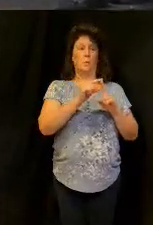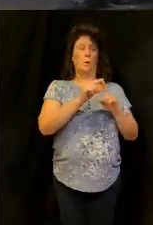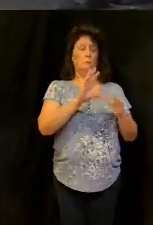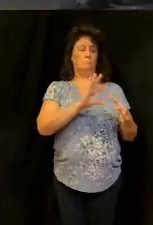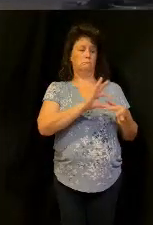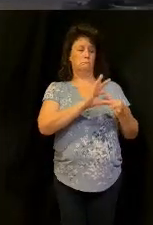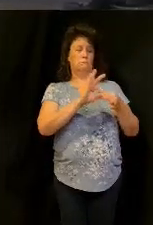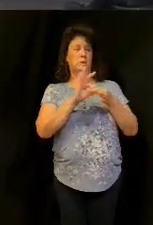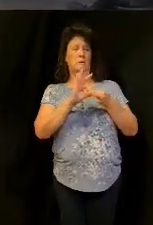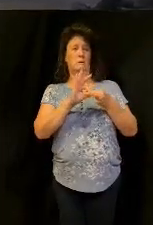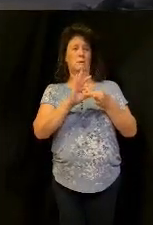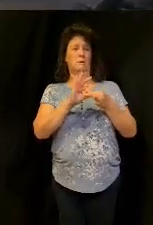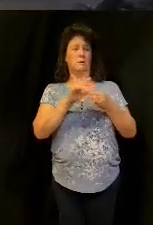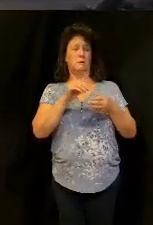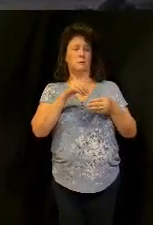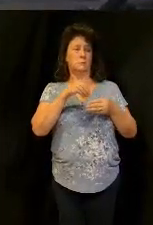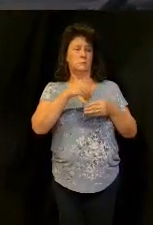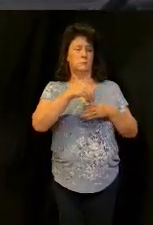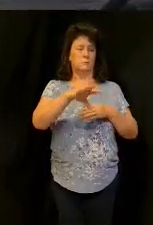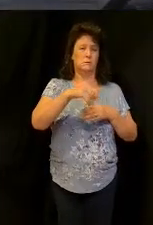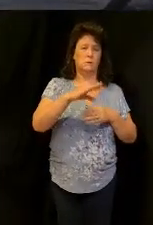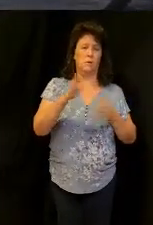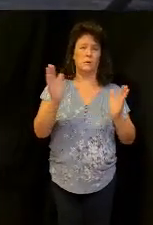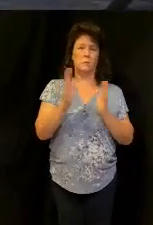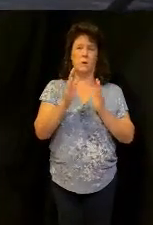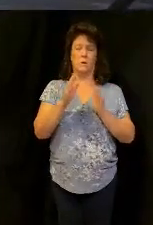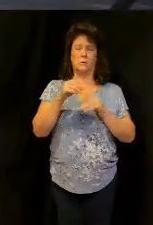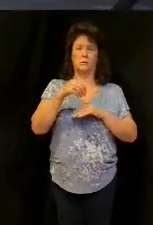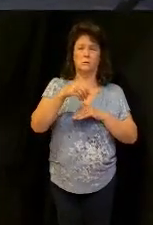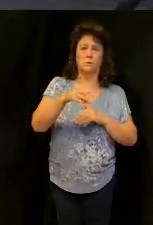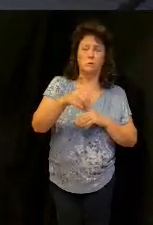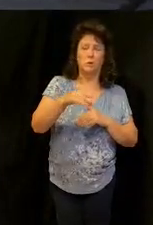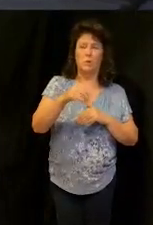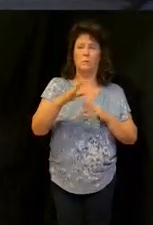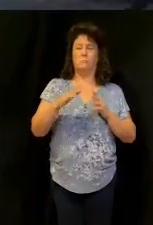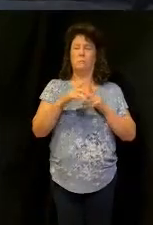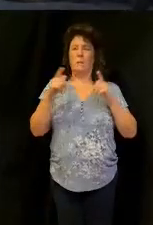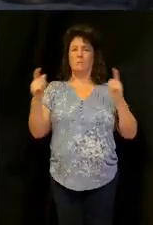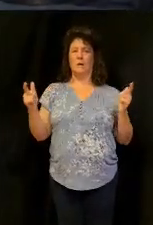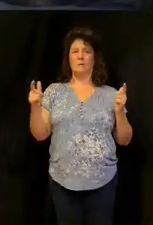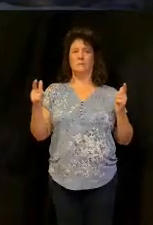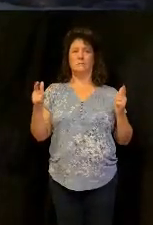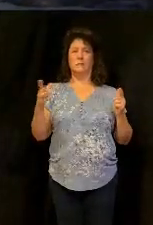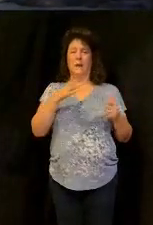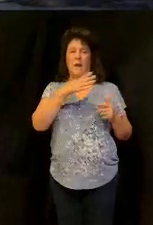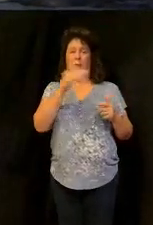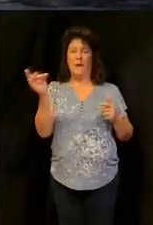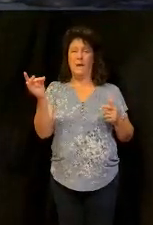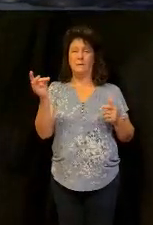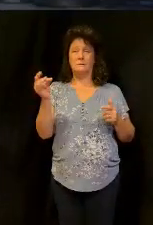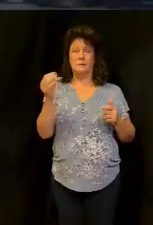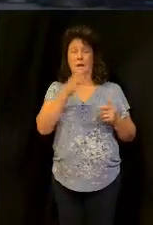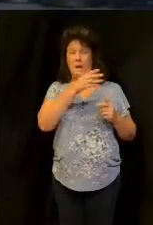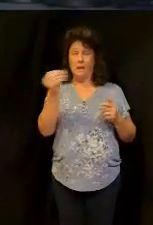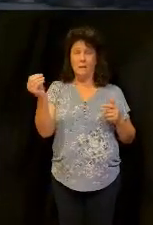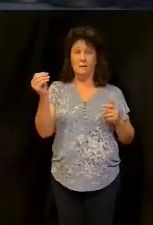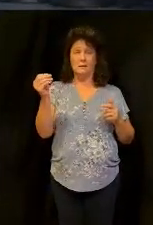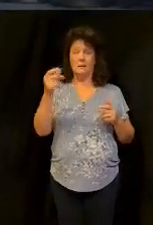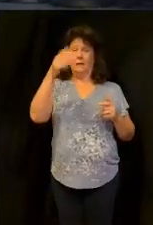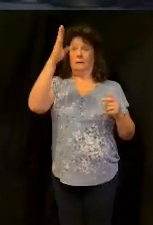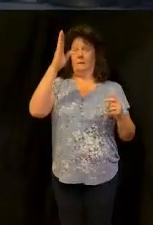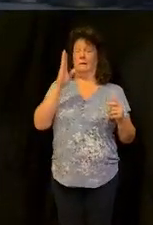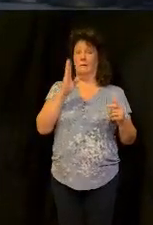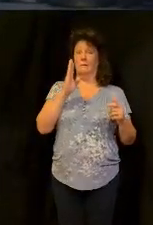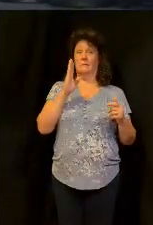little sowing much getting that right giving without with a cheerful heart and conjunction connects it and God